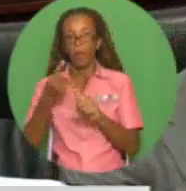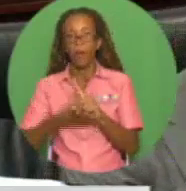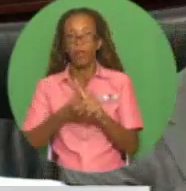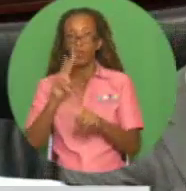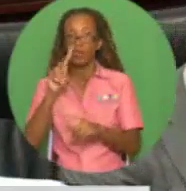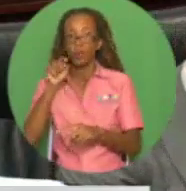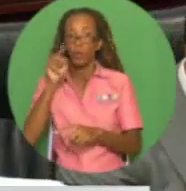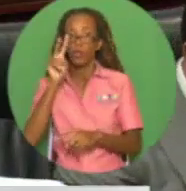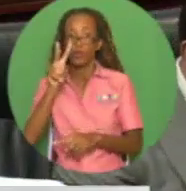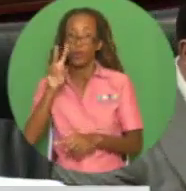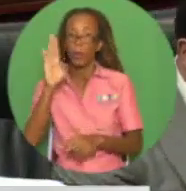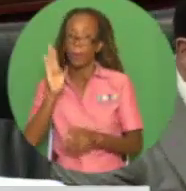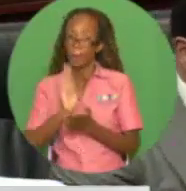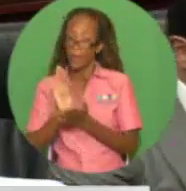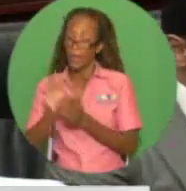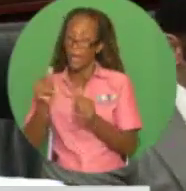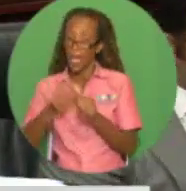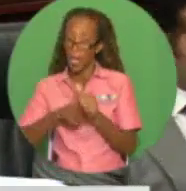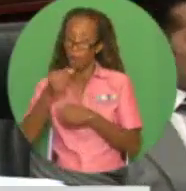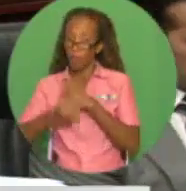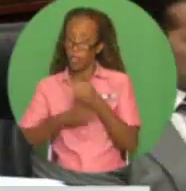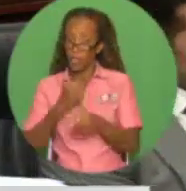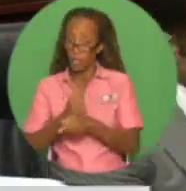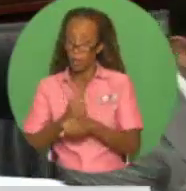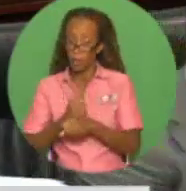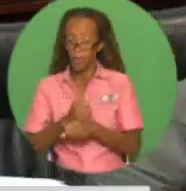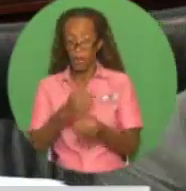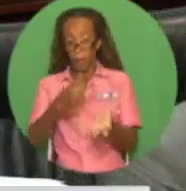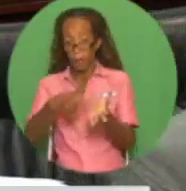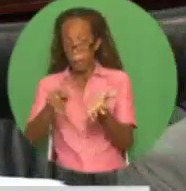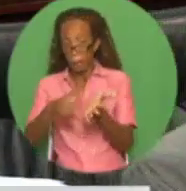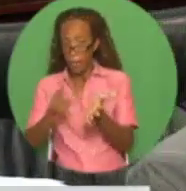basis. Coupled with this wage bill...